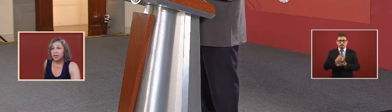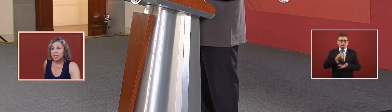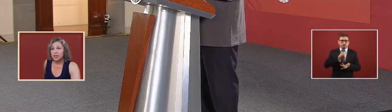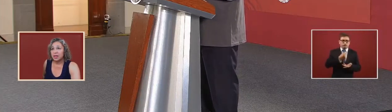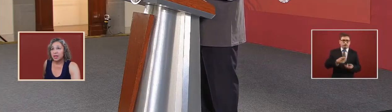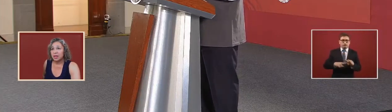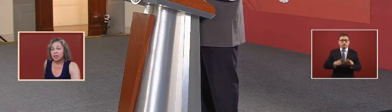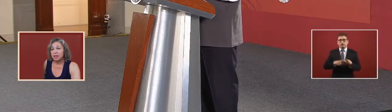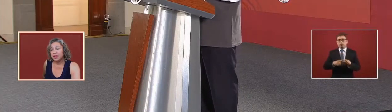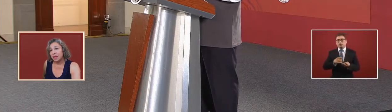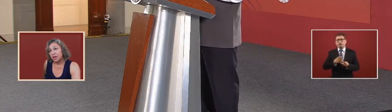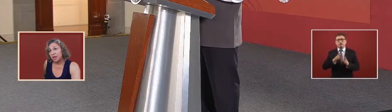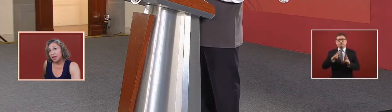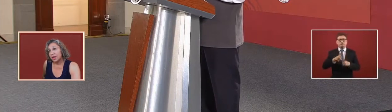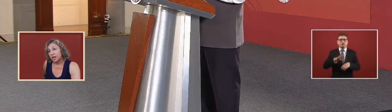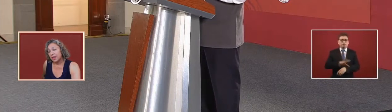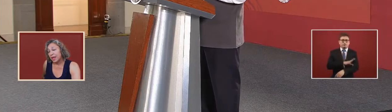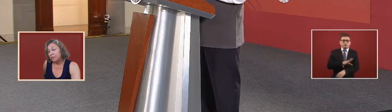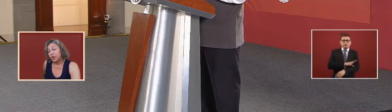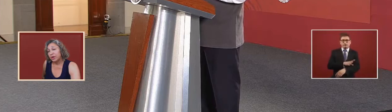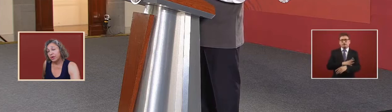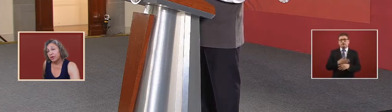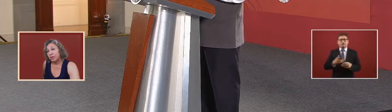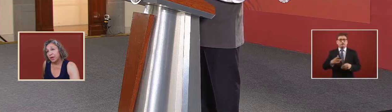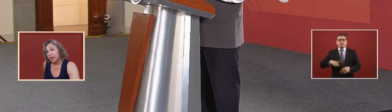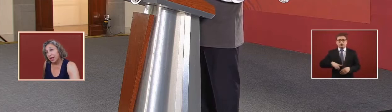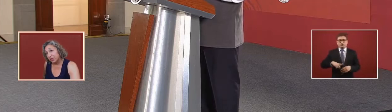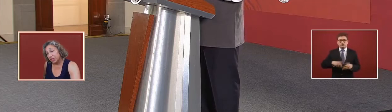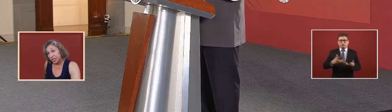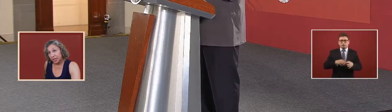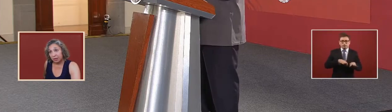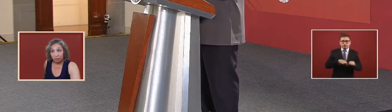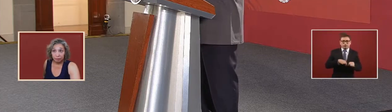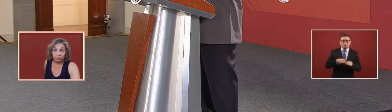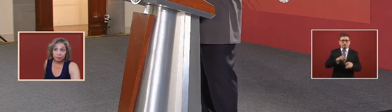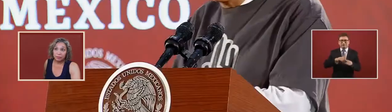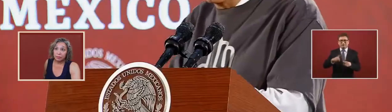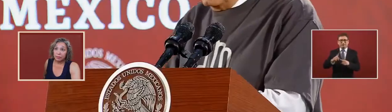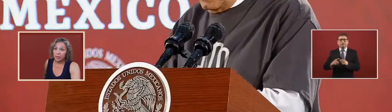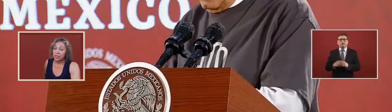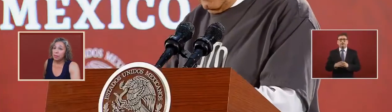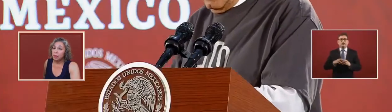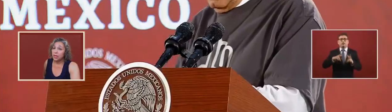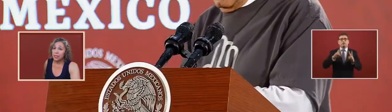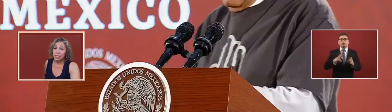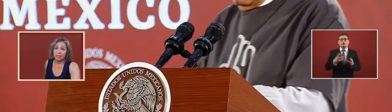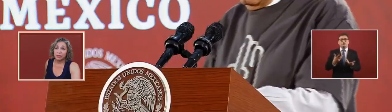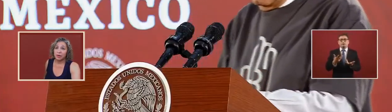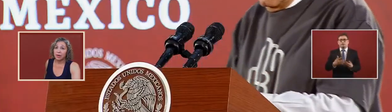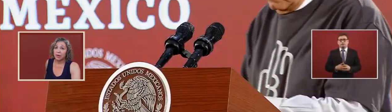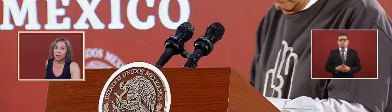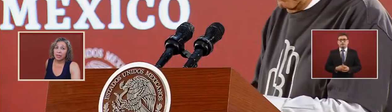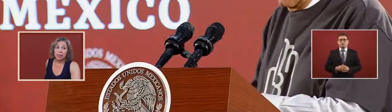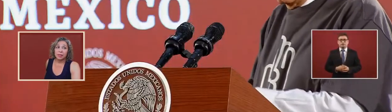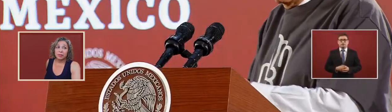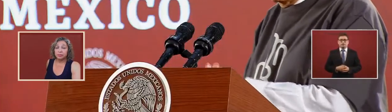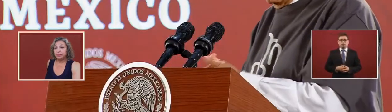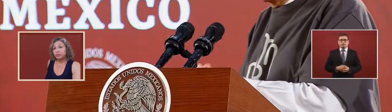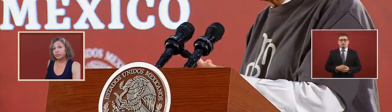labor energy the politics for